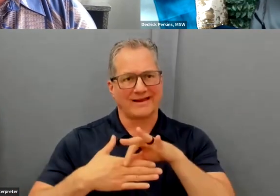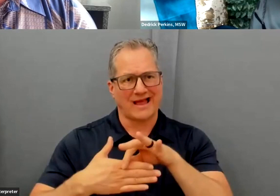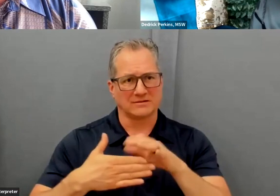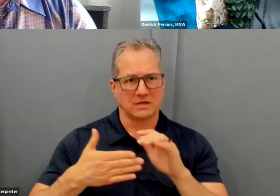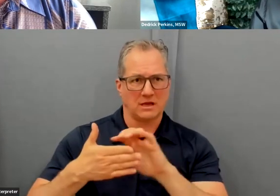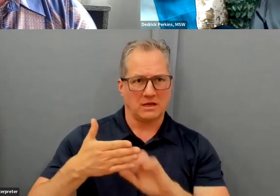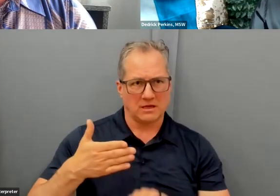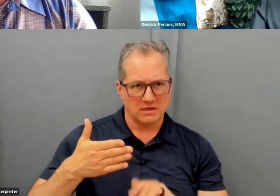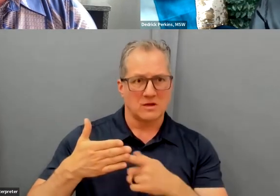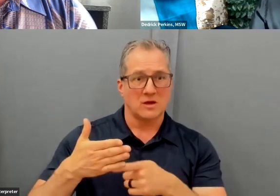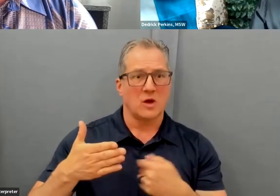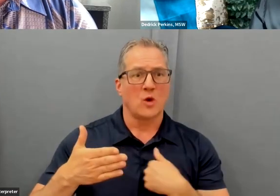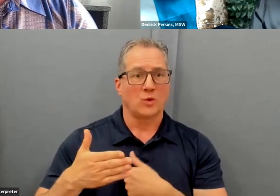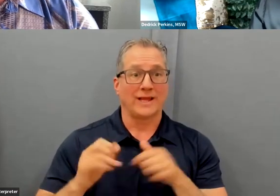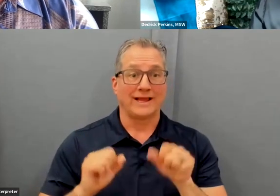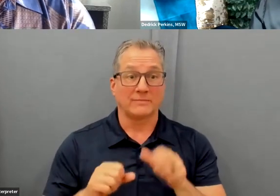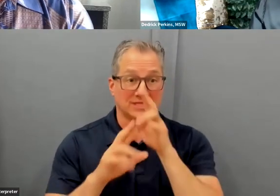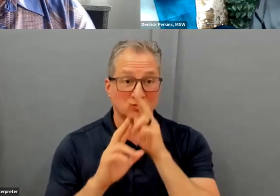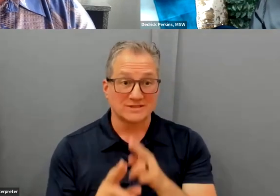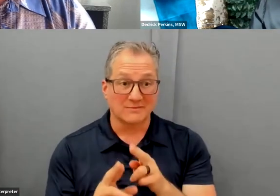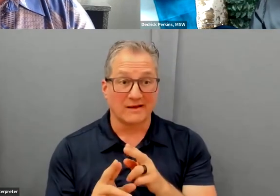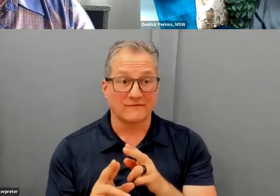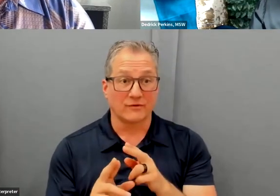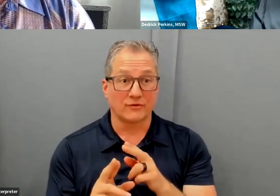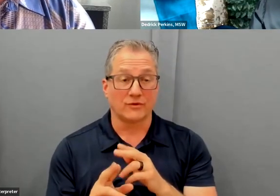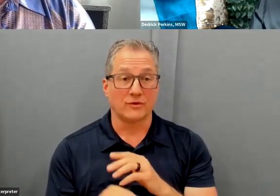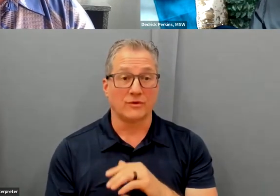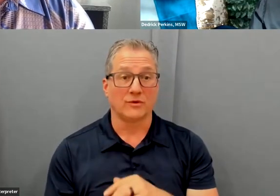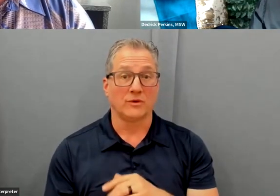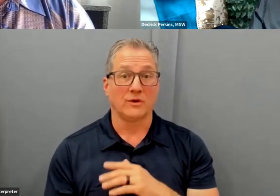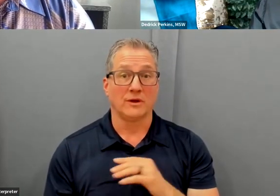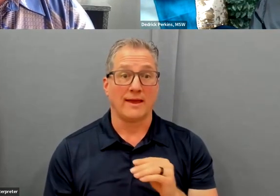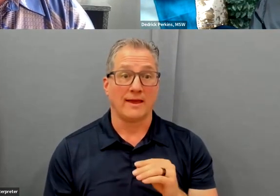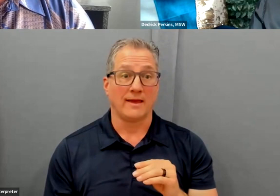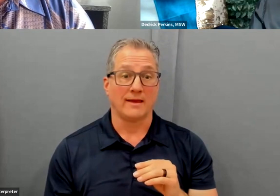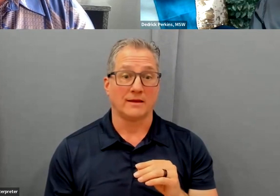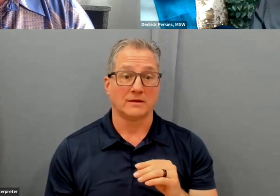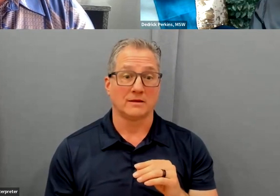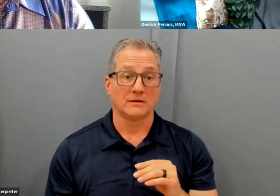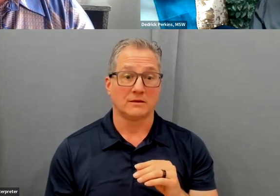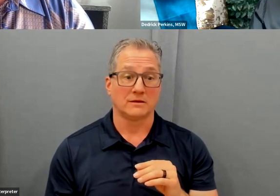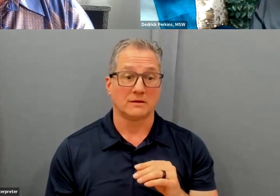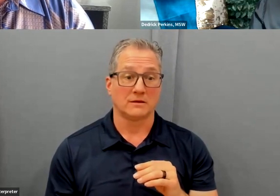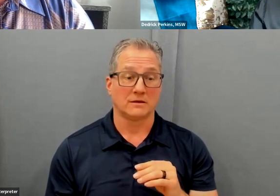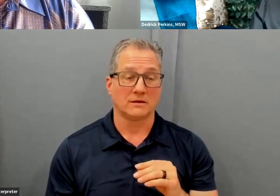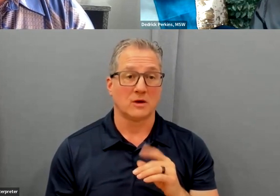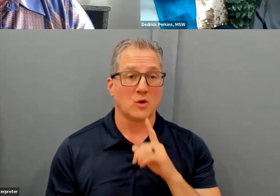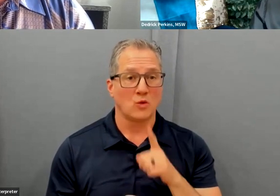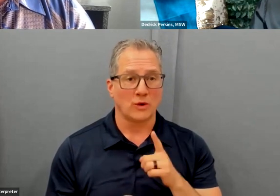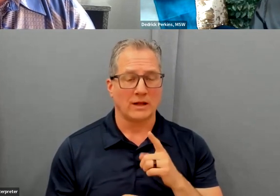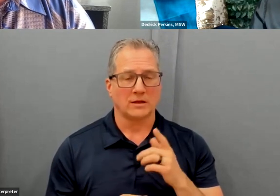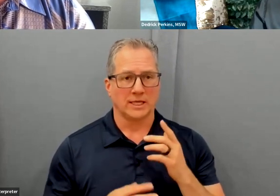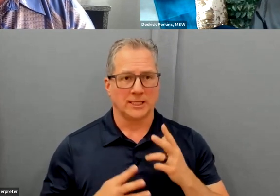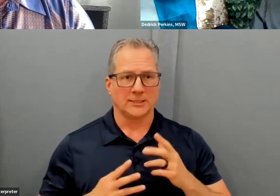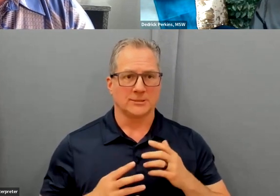we can be as respectful and be as insightful as we